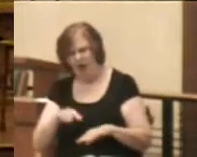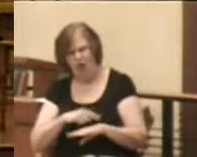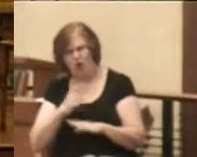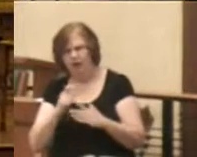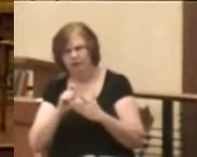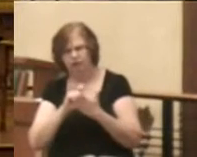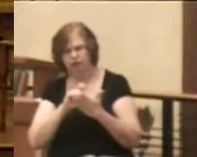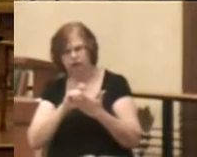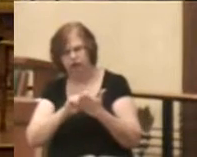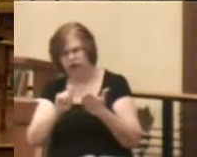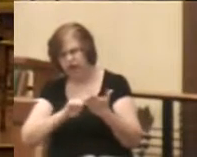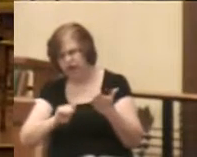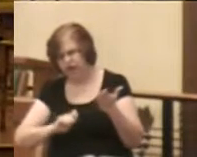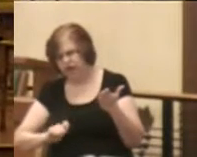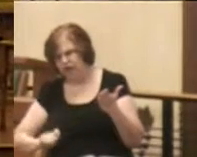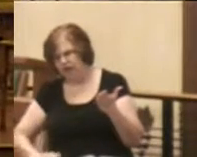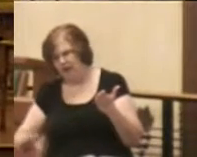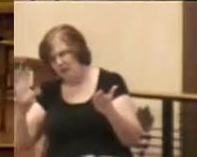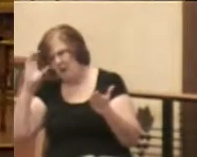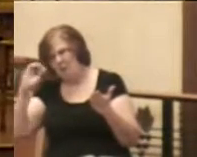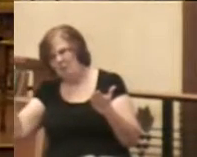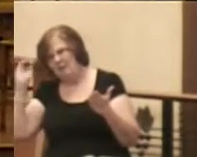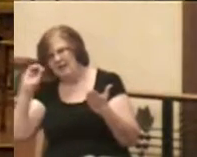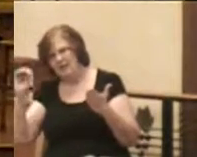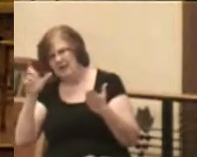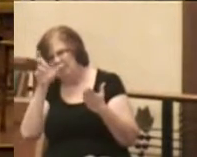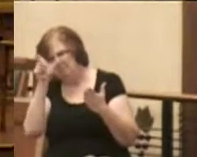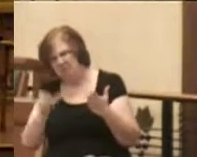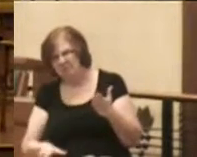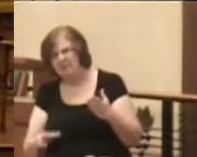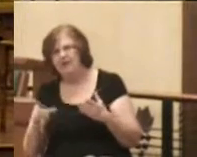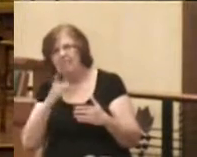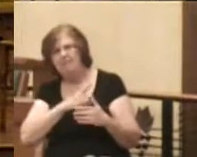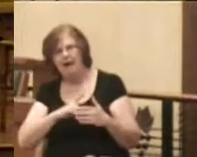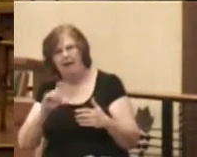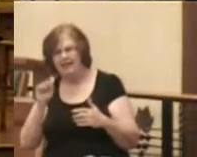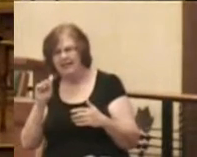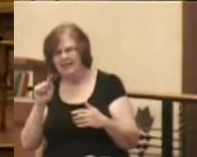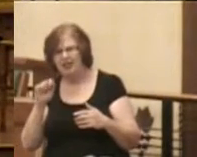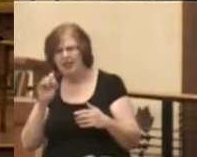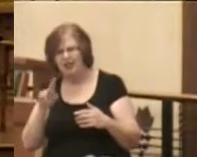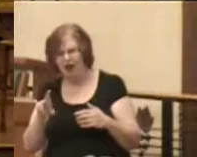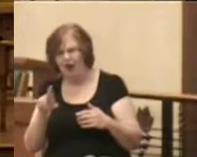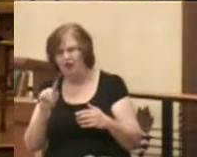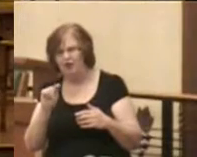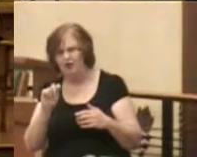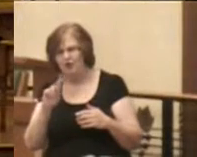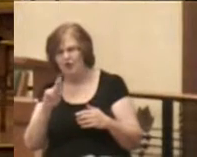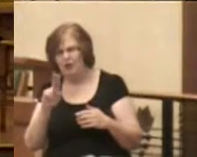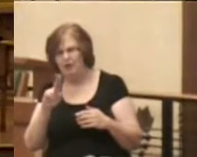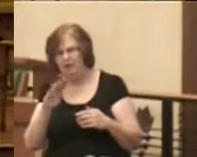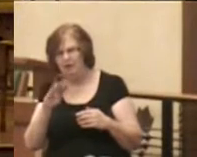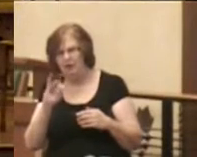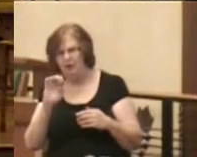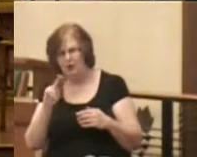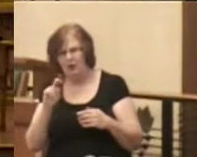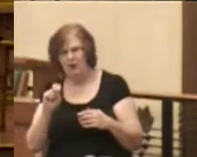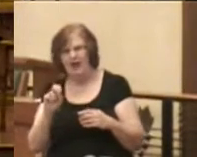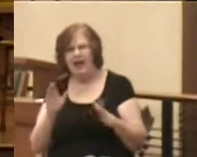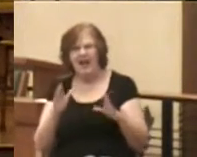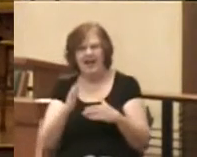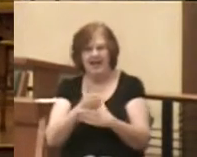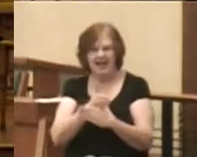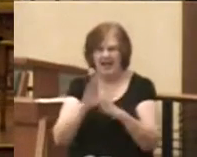on the opinion pages of the Minneapolis Star Tribune in which he compares the cathedrals of